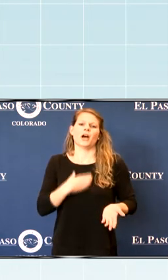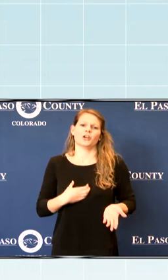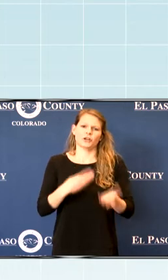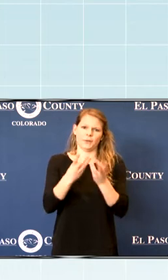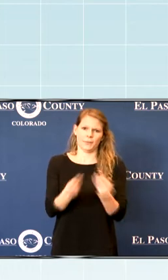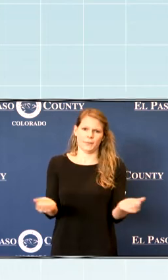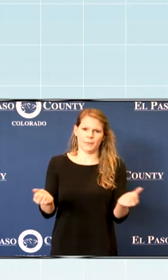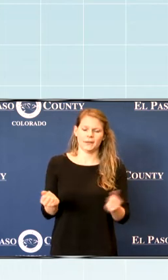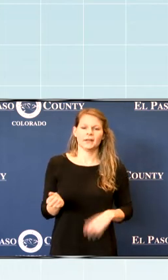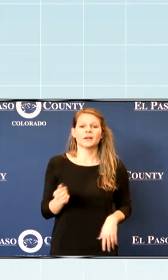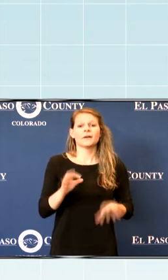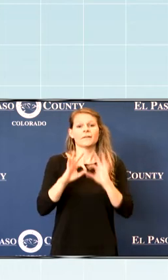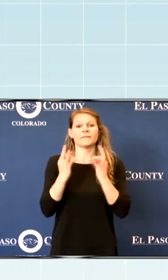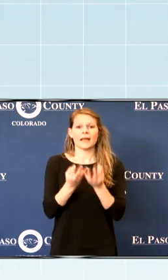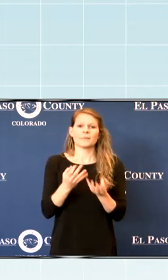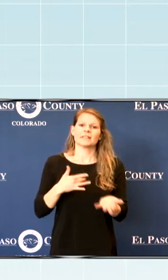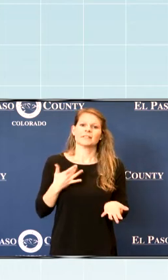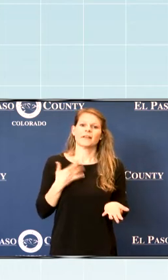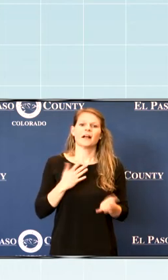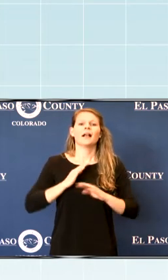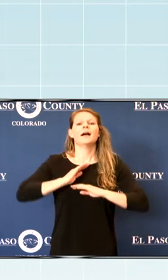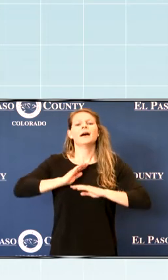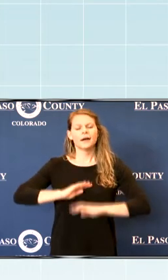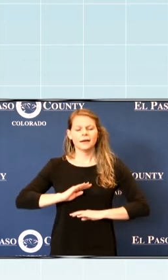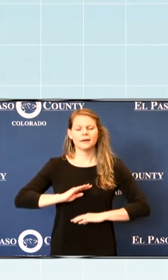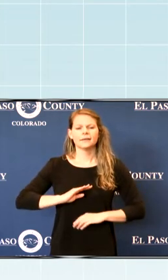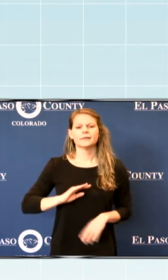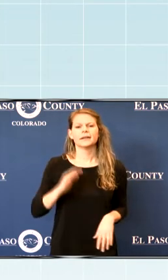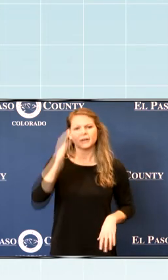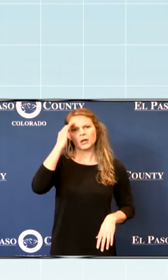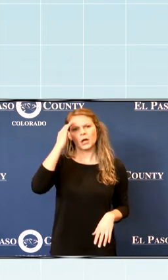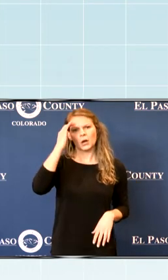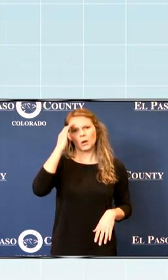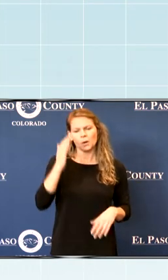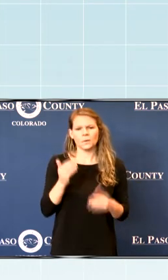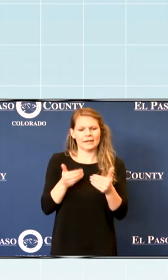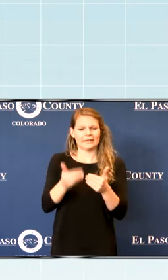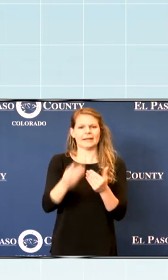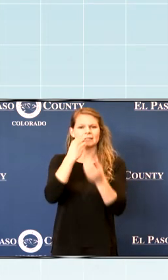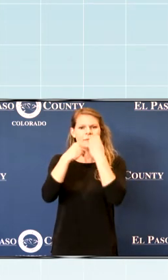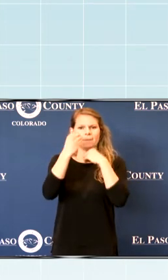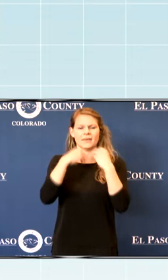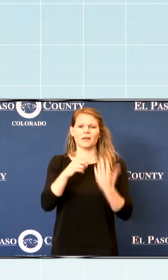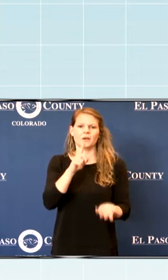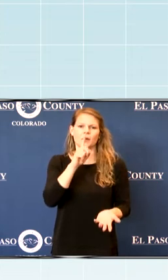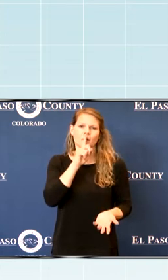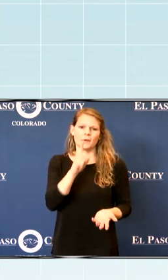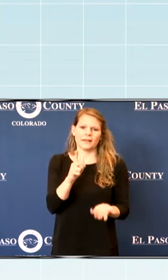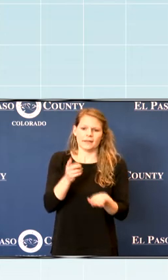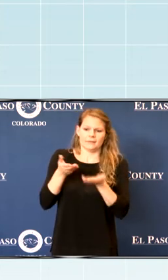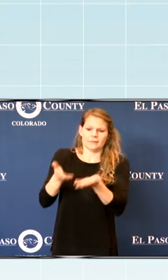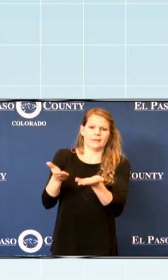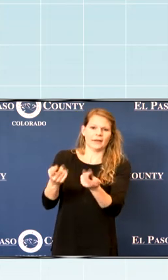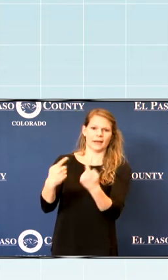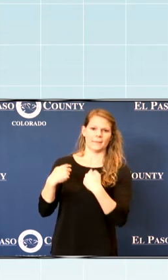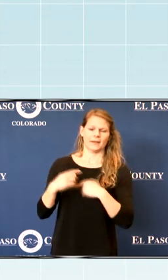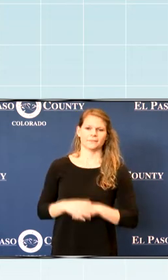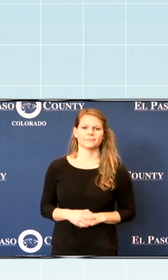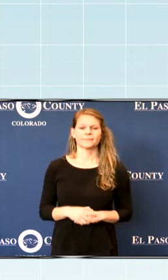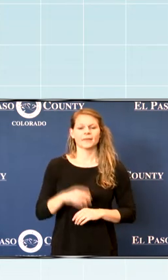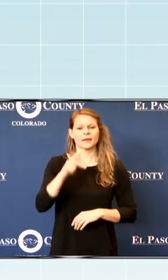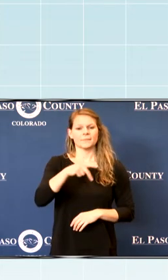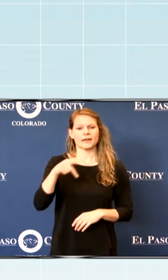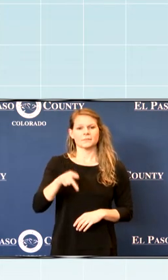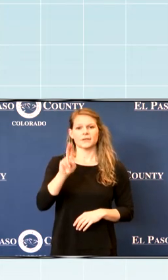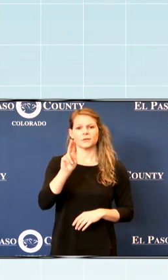So families can take a small sigh of relief and know that their next meal is on the way. Pikes Peak United